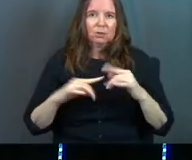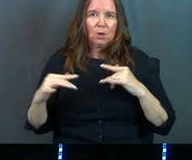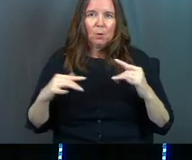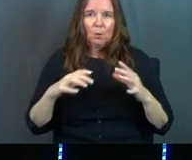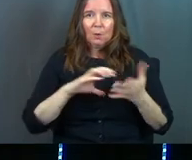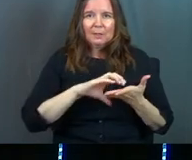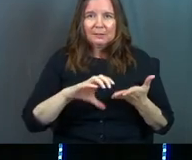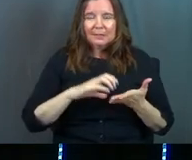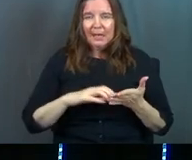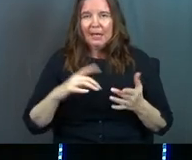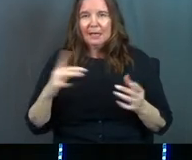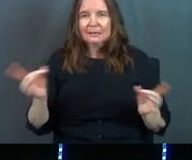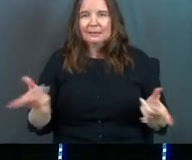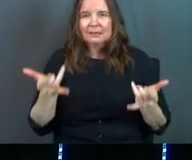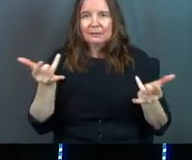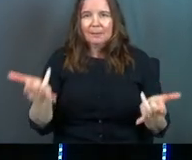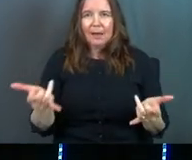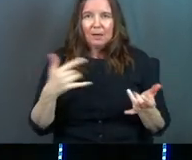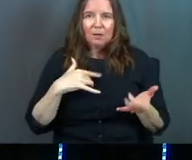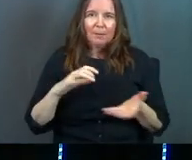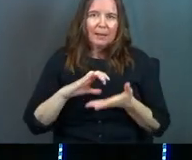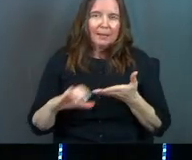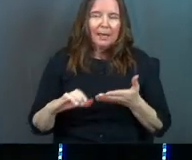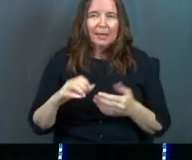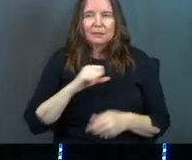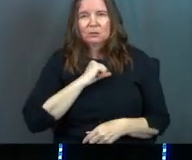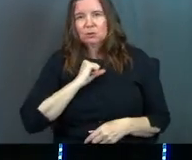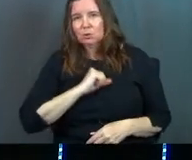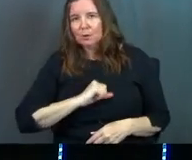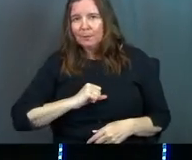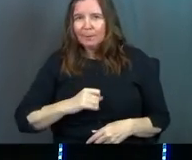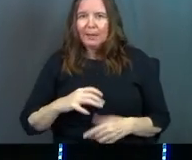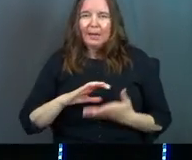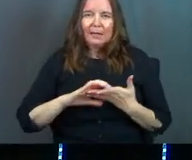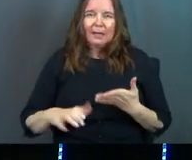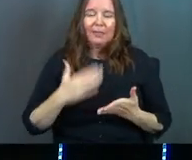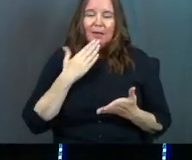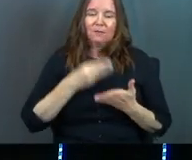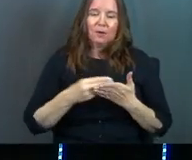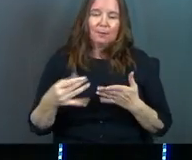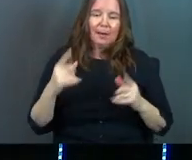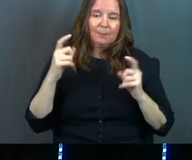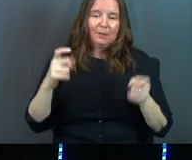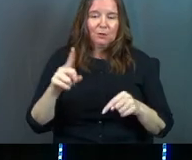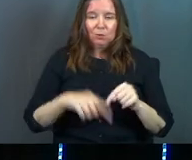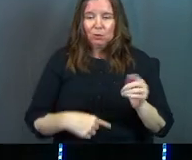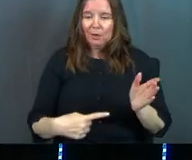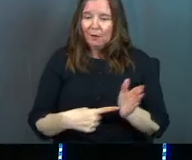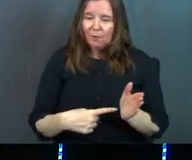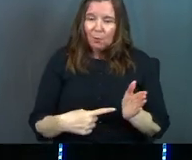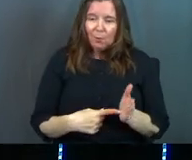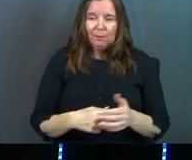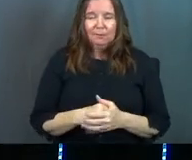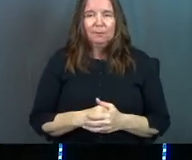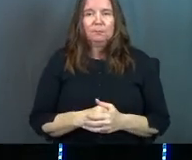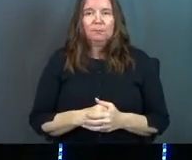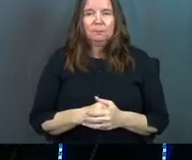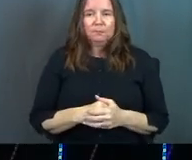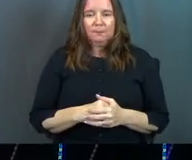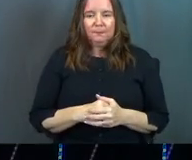Wars cakes and Spider-Man cakes and Superman cakes. Thanks for buying presents that you probably couldn't afford.